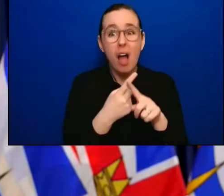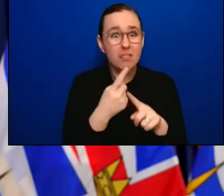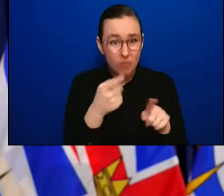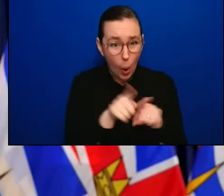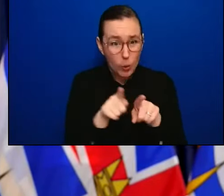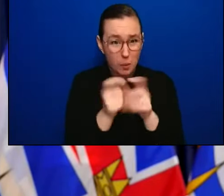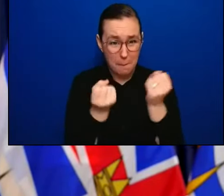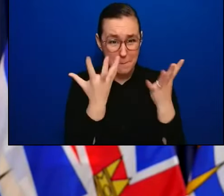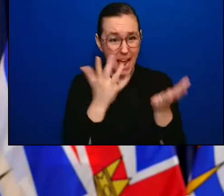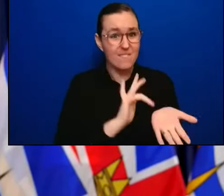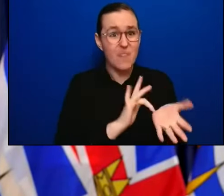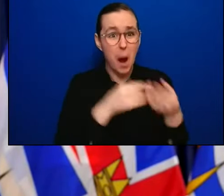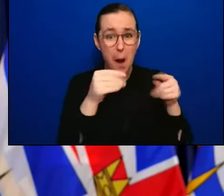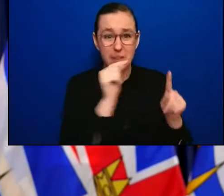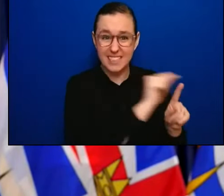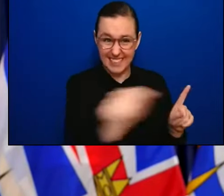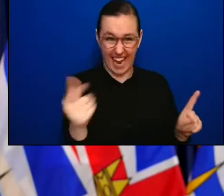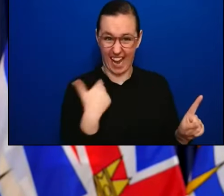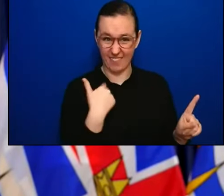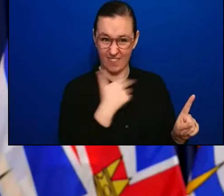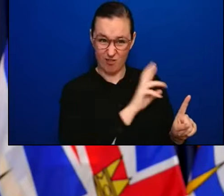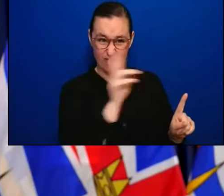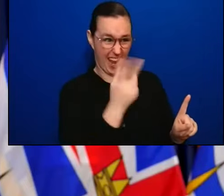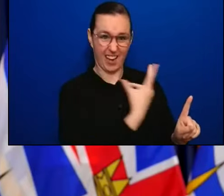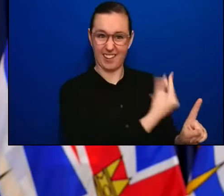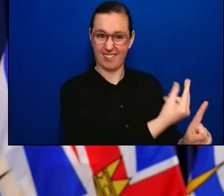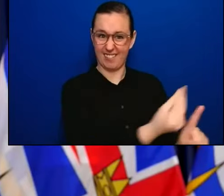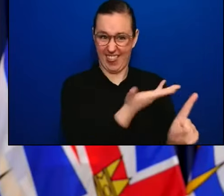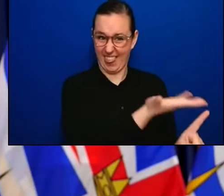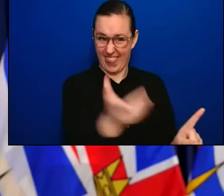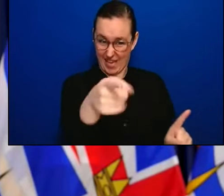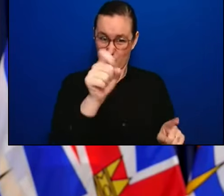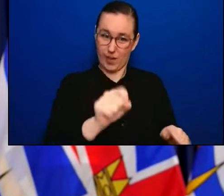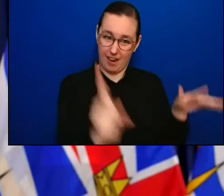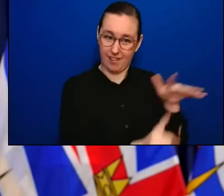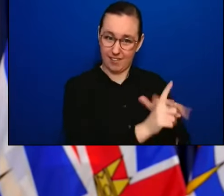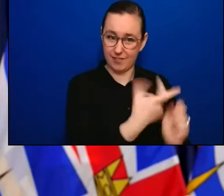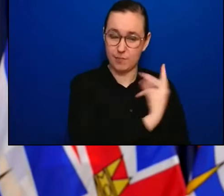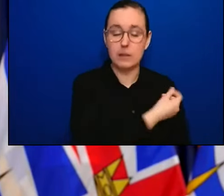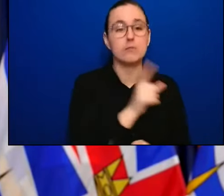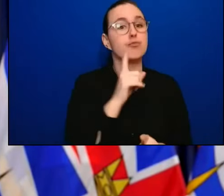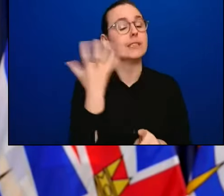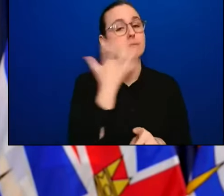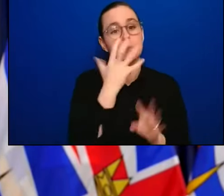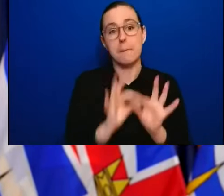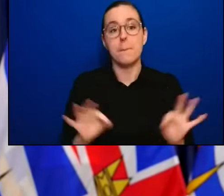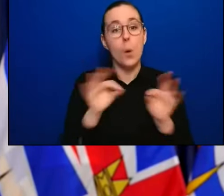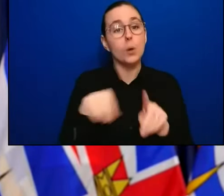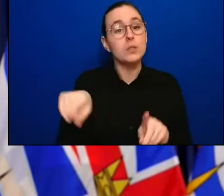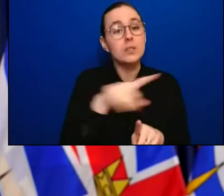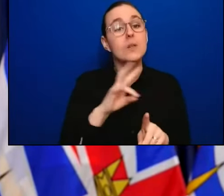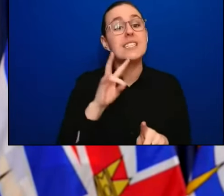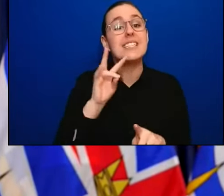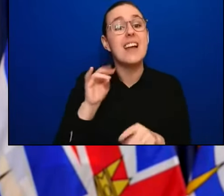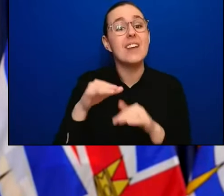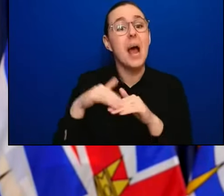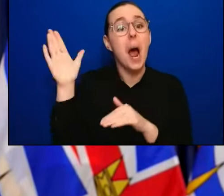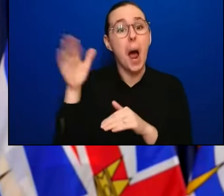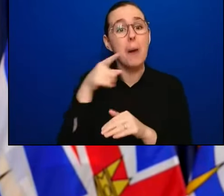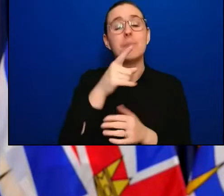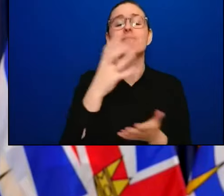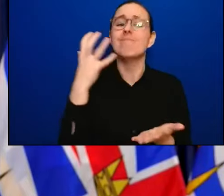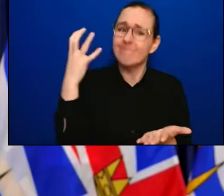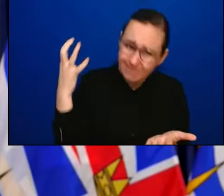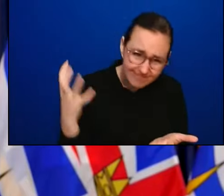more than ever important for this group of people to get that first booster dose. And I encourage all of them to get it.